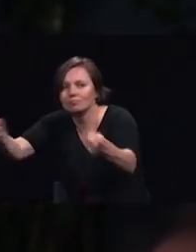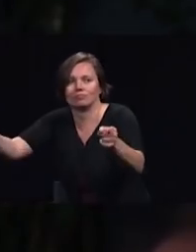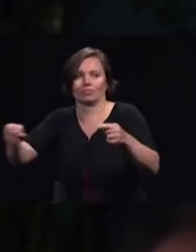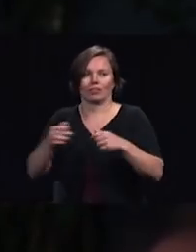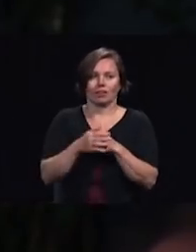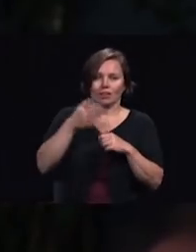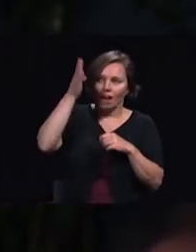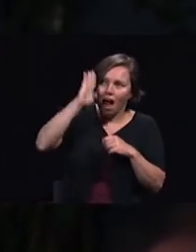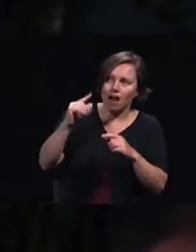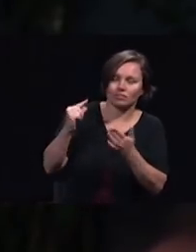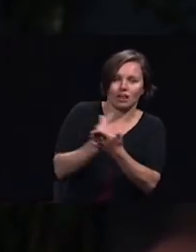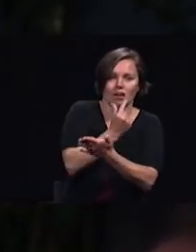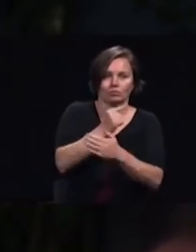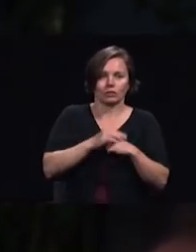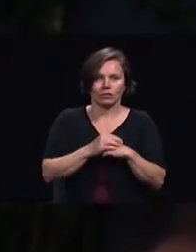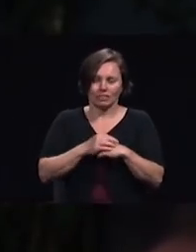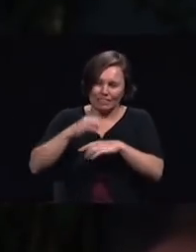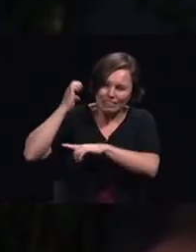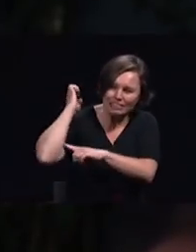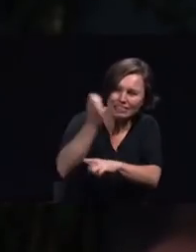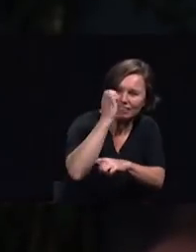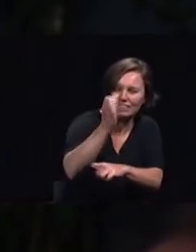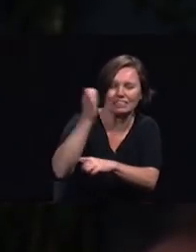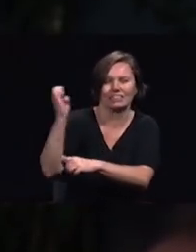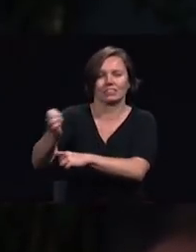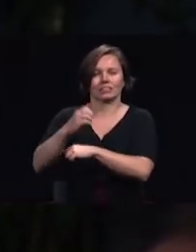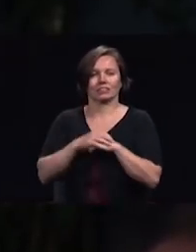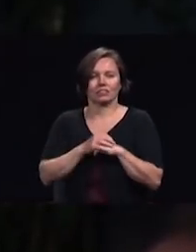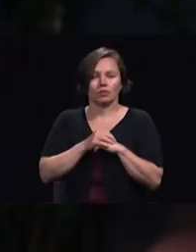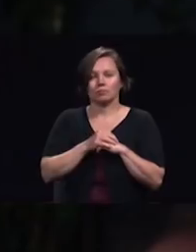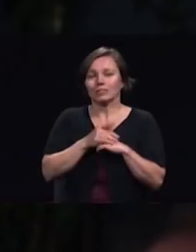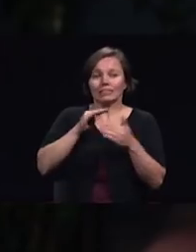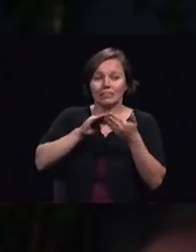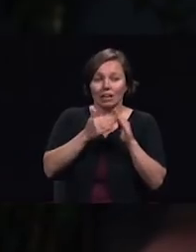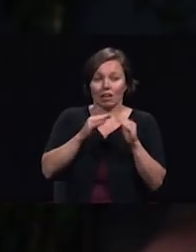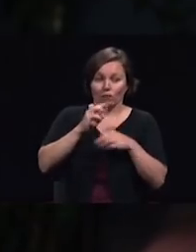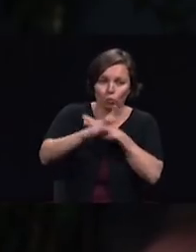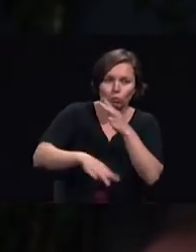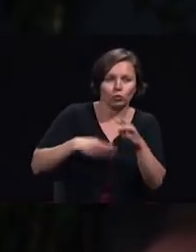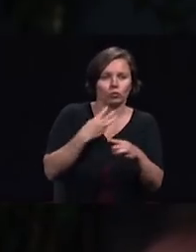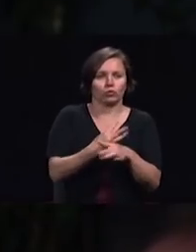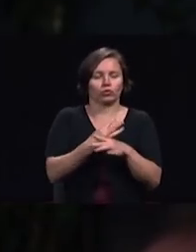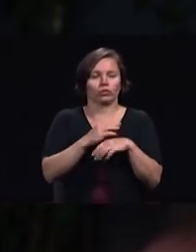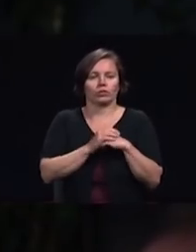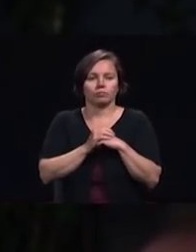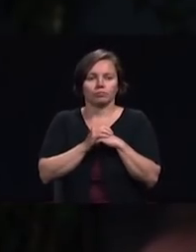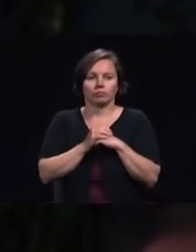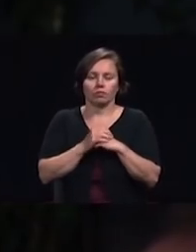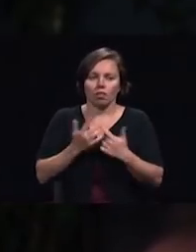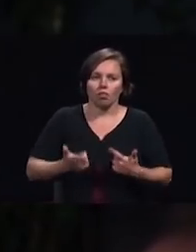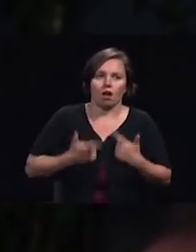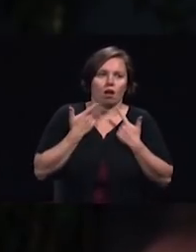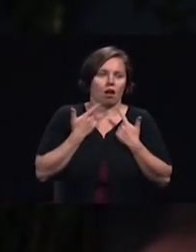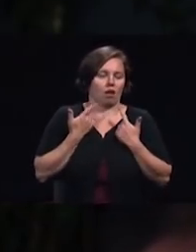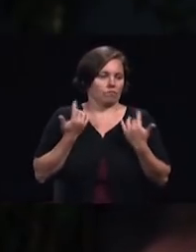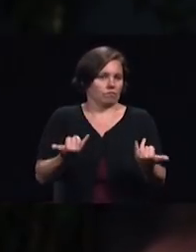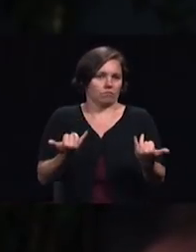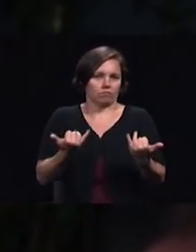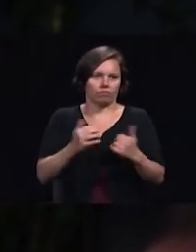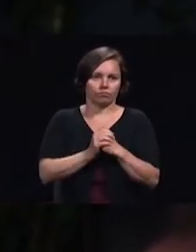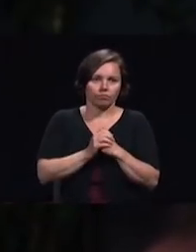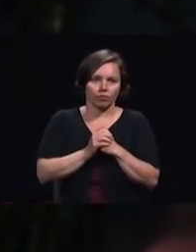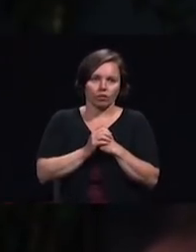evangelism in the cities of the world is alive total member